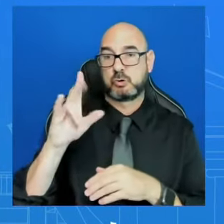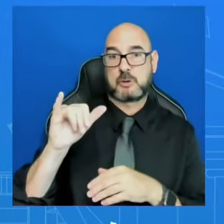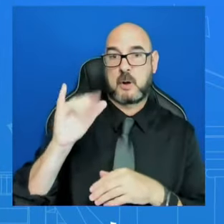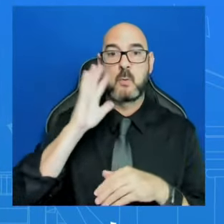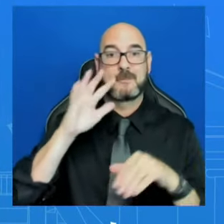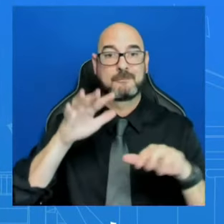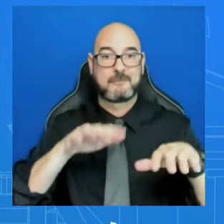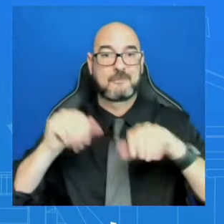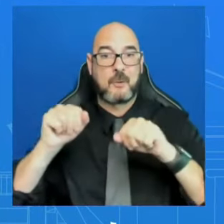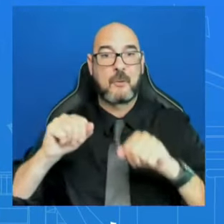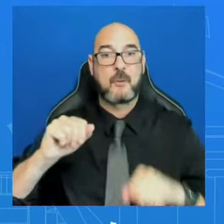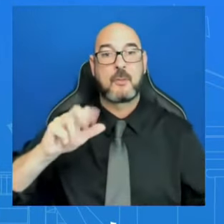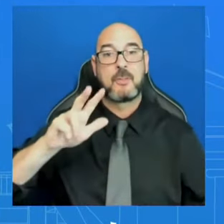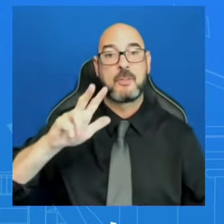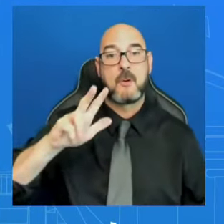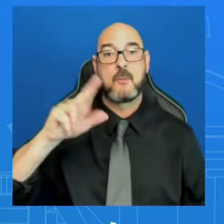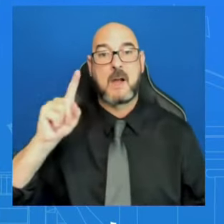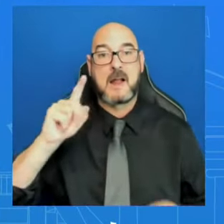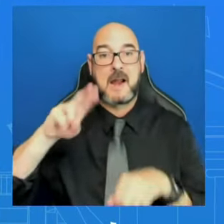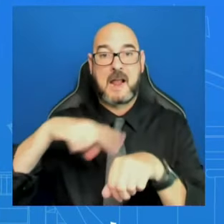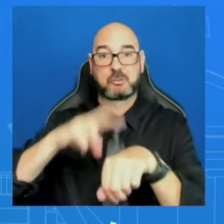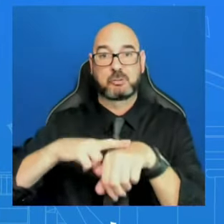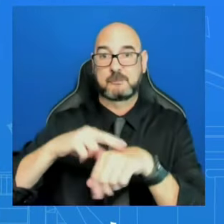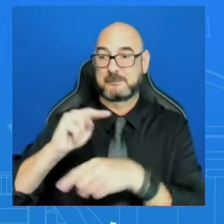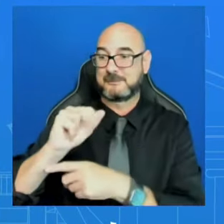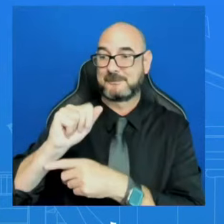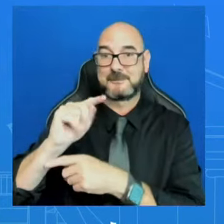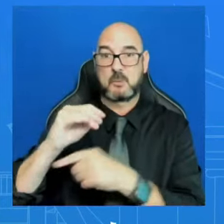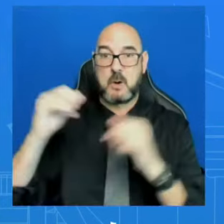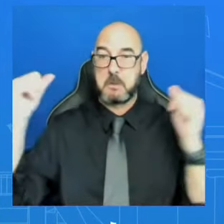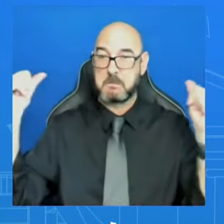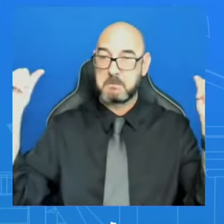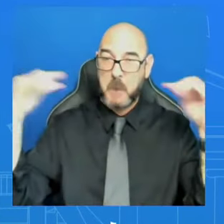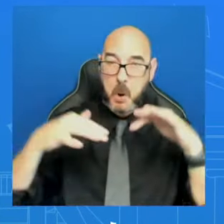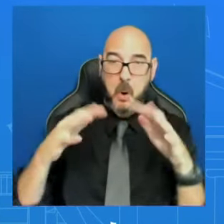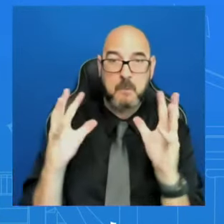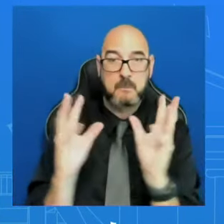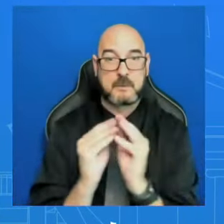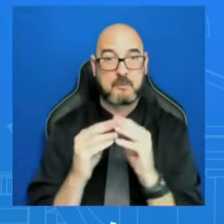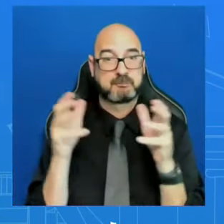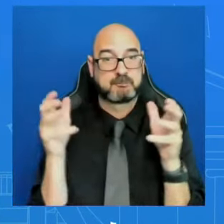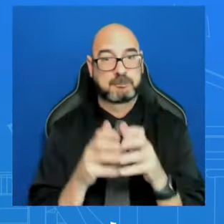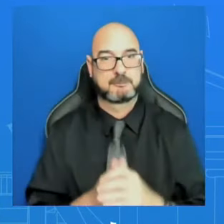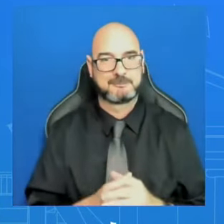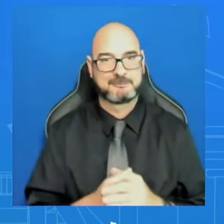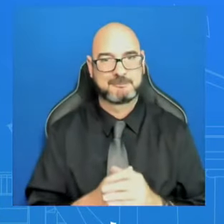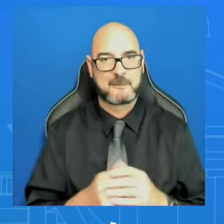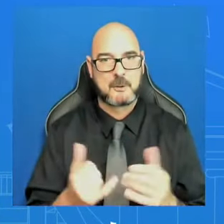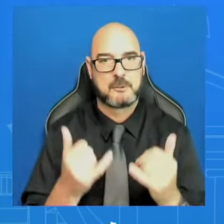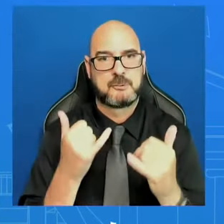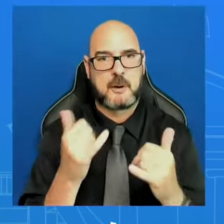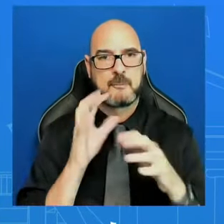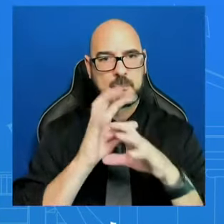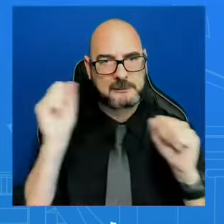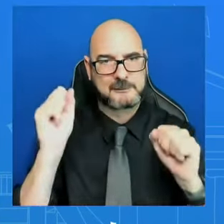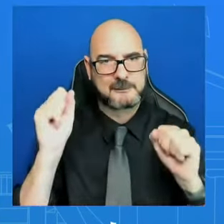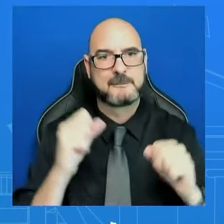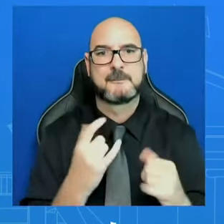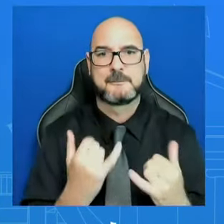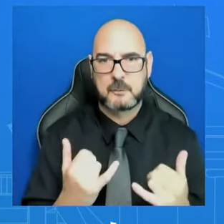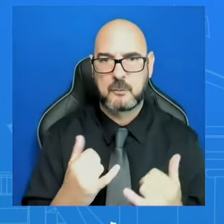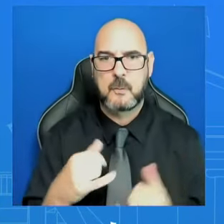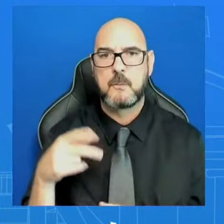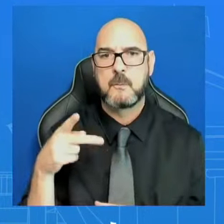Now, as I'm sure you are all aware, the president had a chance to speak with Prime Minister Netanyahu earlier today. Today,